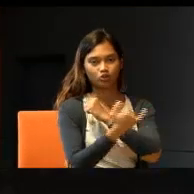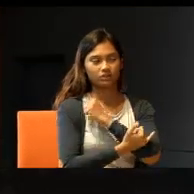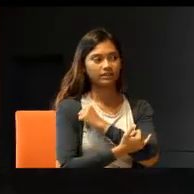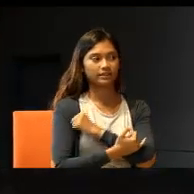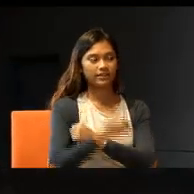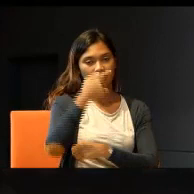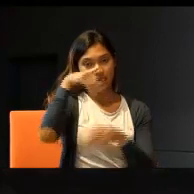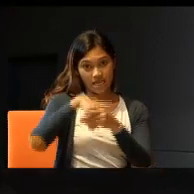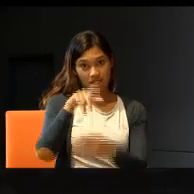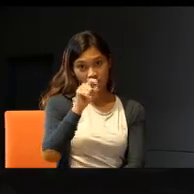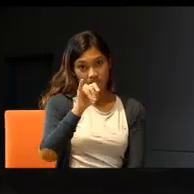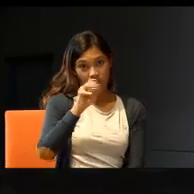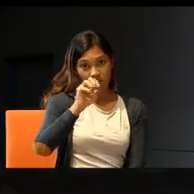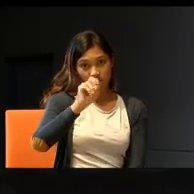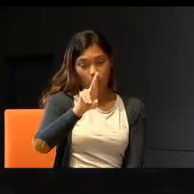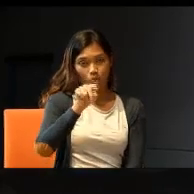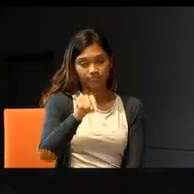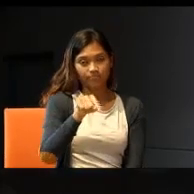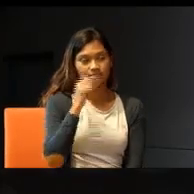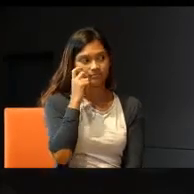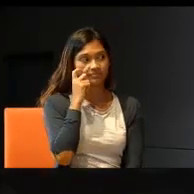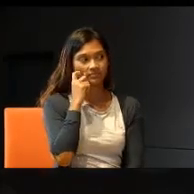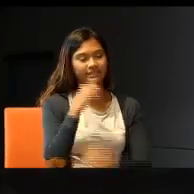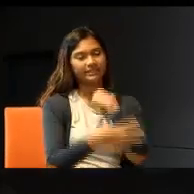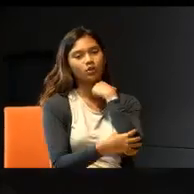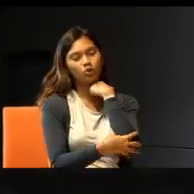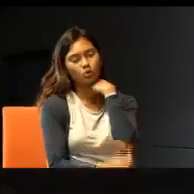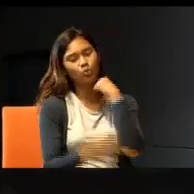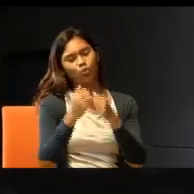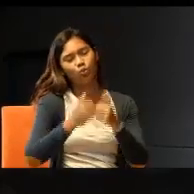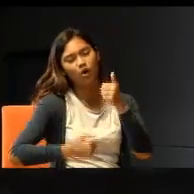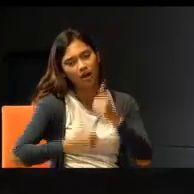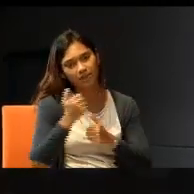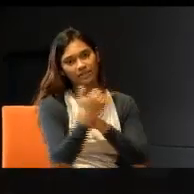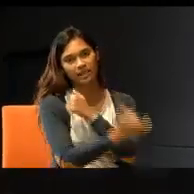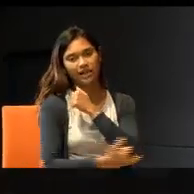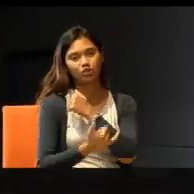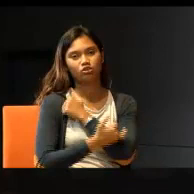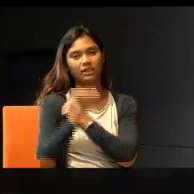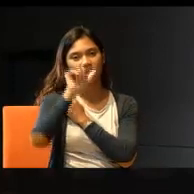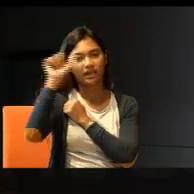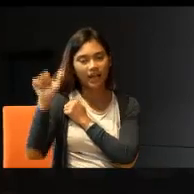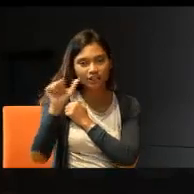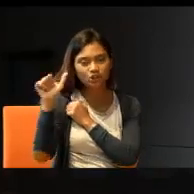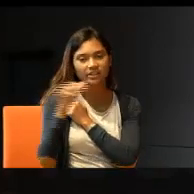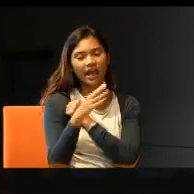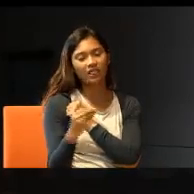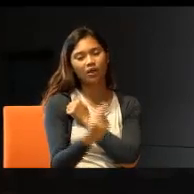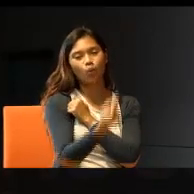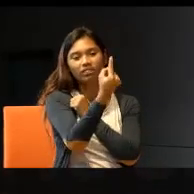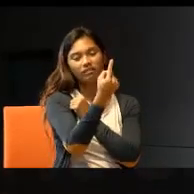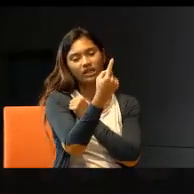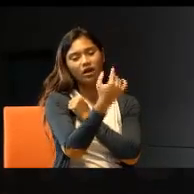in Timor's case, is the poorest country in Asia, and one of the poorest in the world.